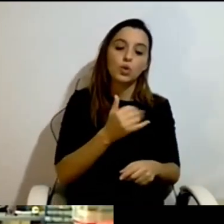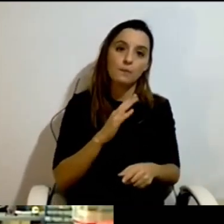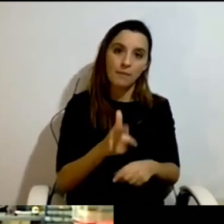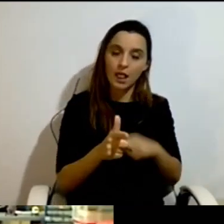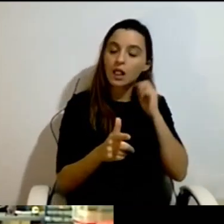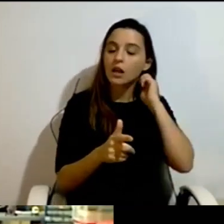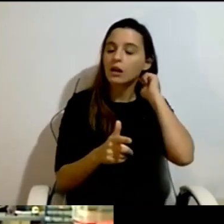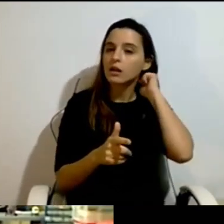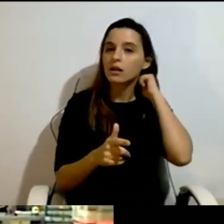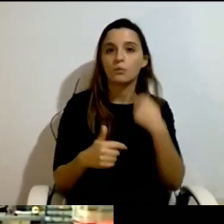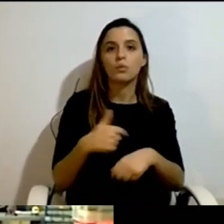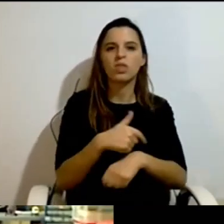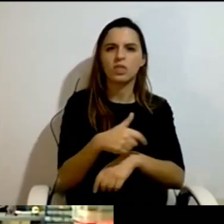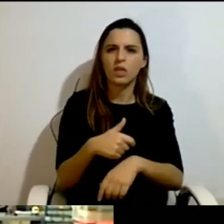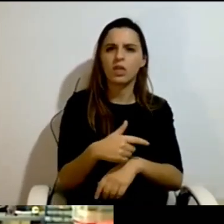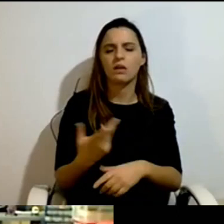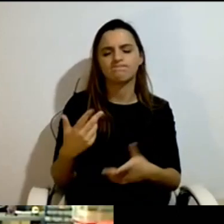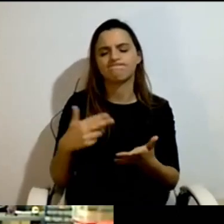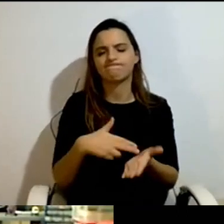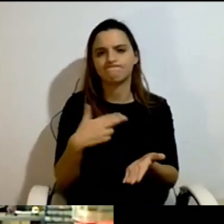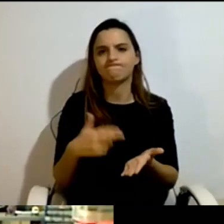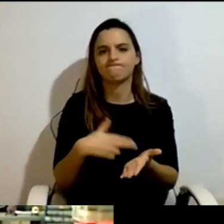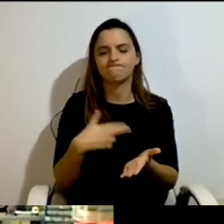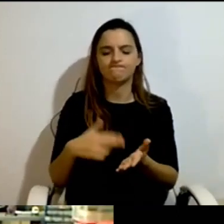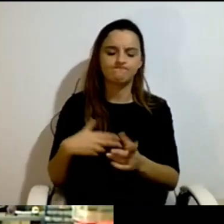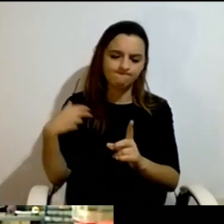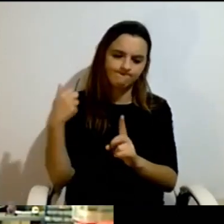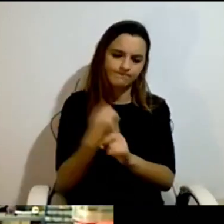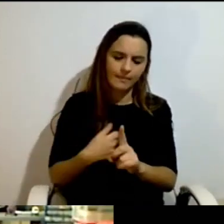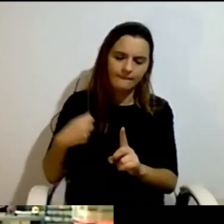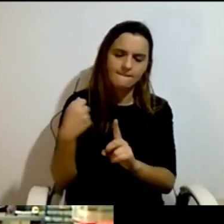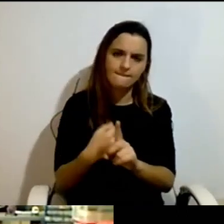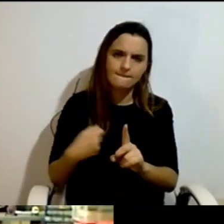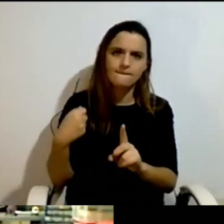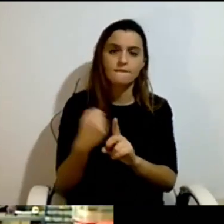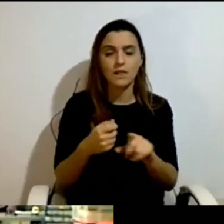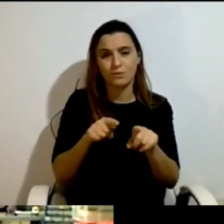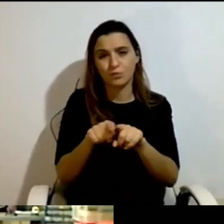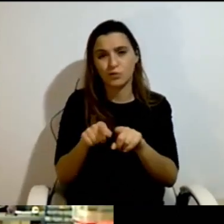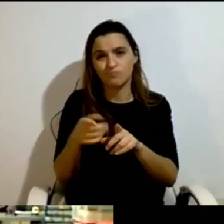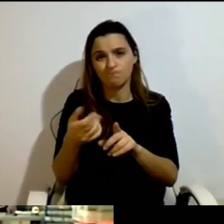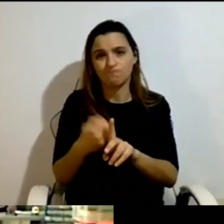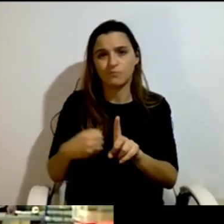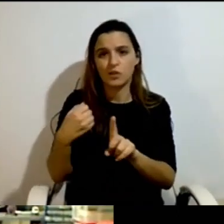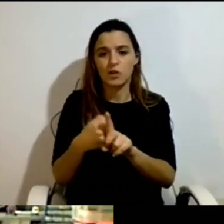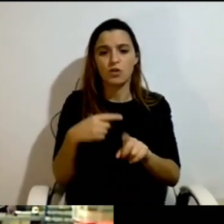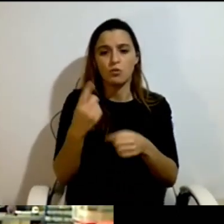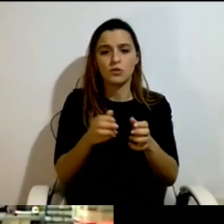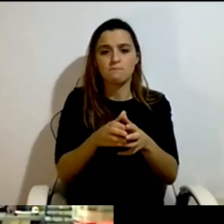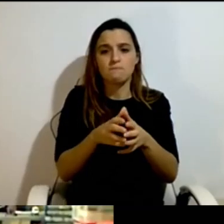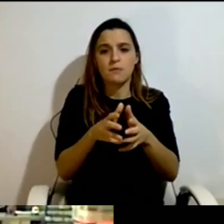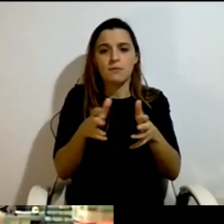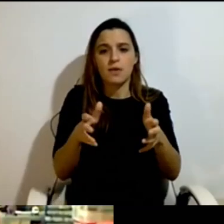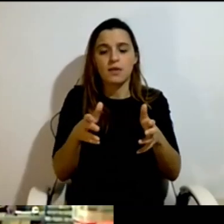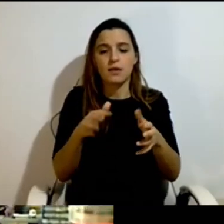fought politically. And since then it grew by about 400 people. The numbers are increasing